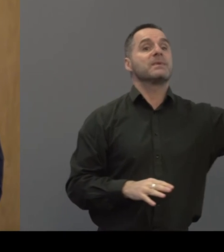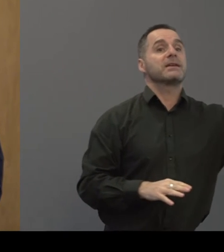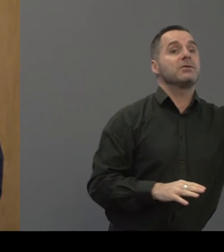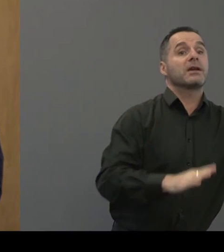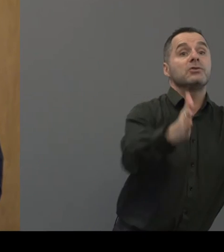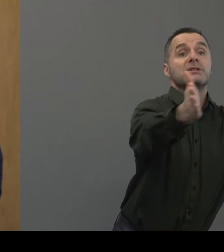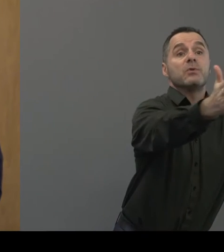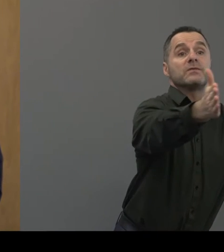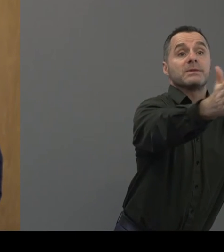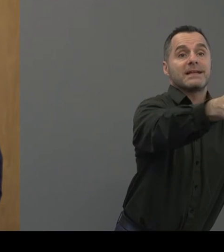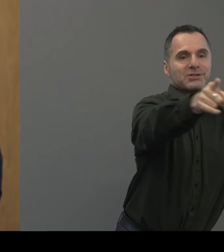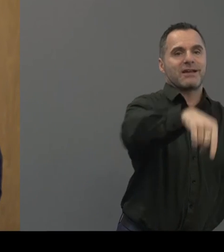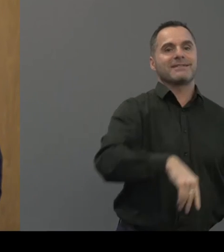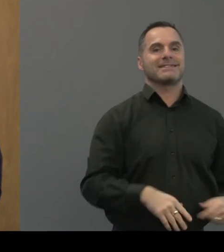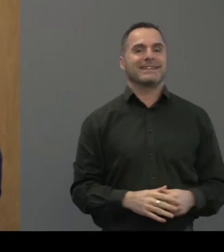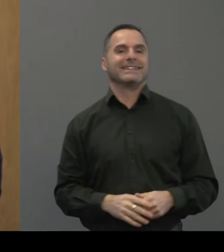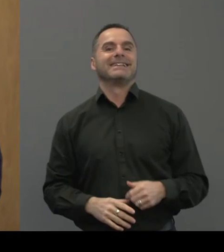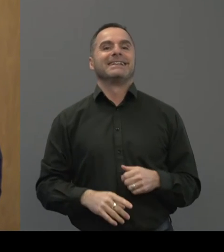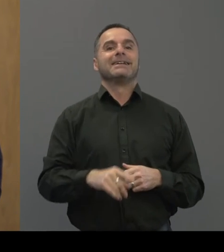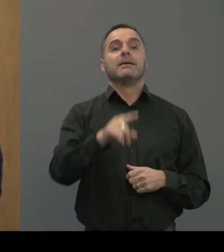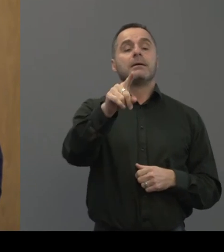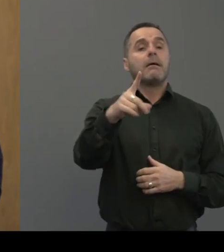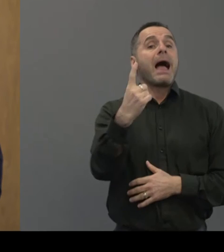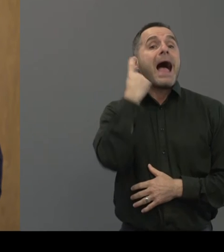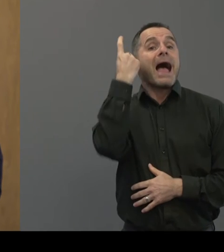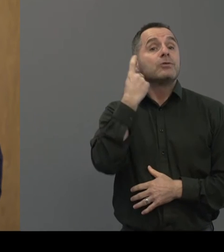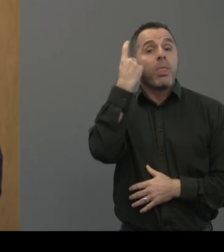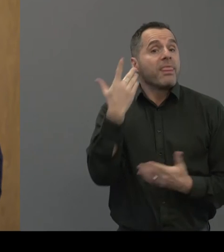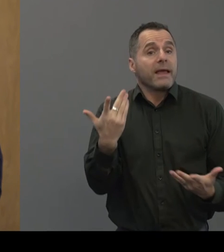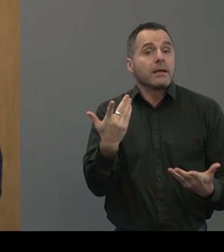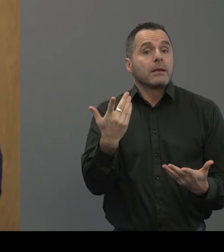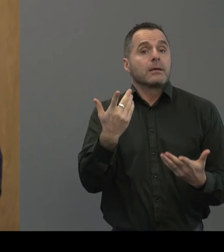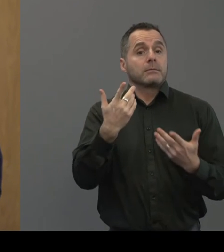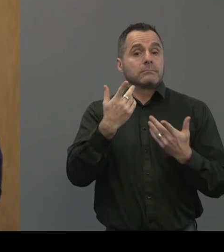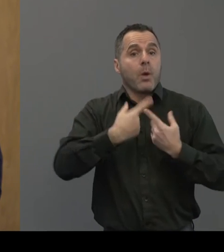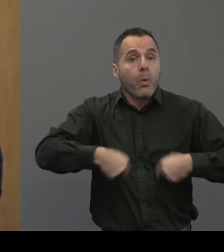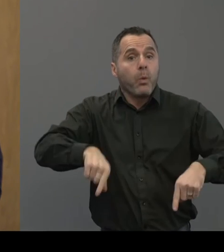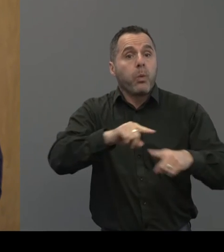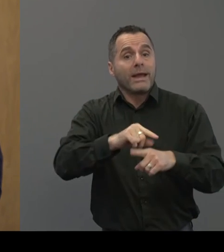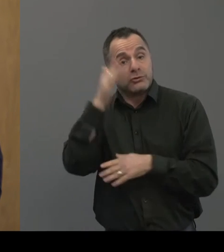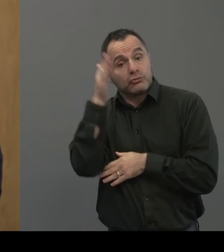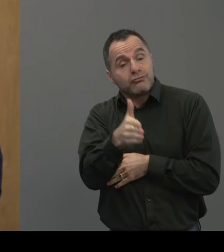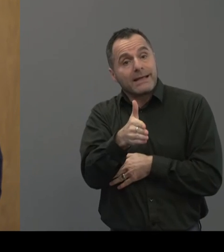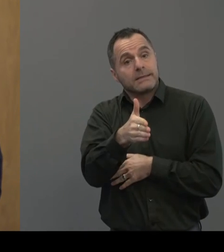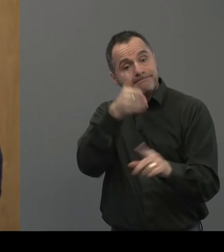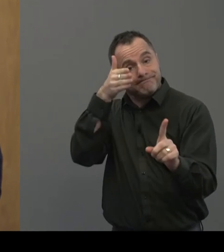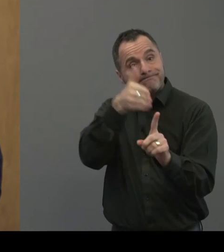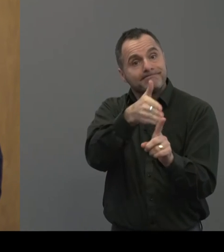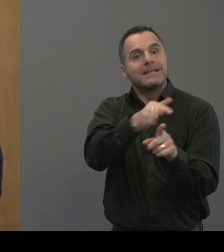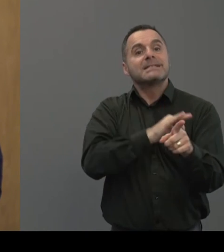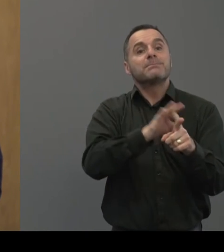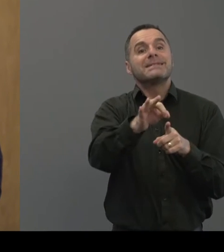I don't, I don't think we've, we've, we've directly targeted a